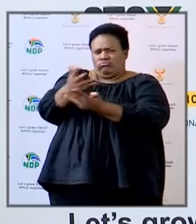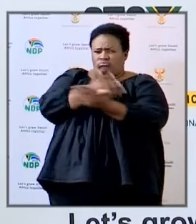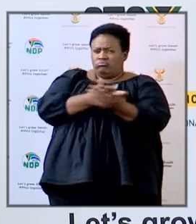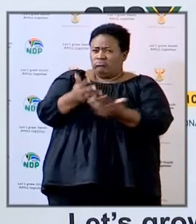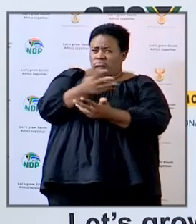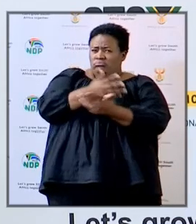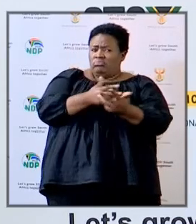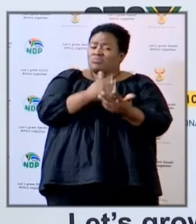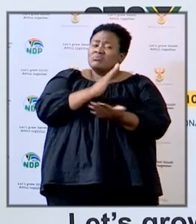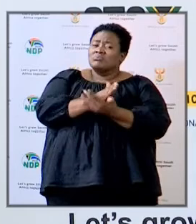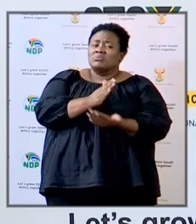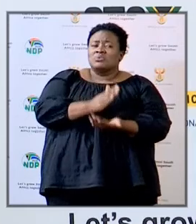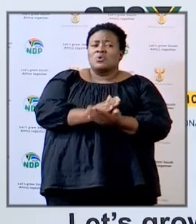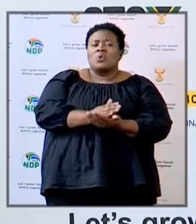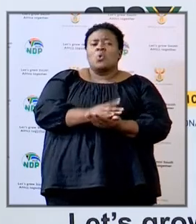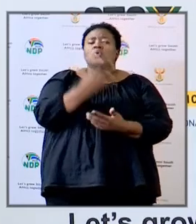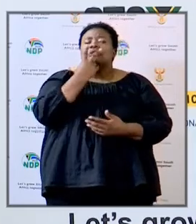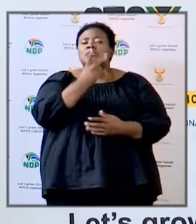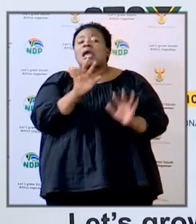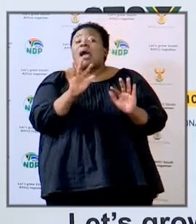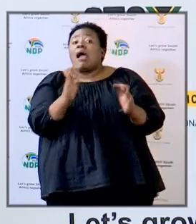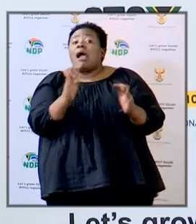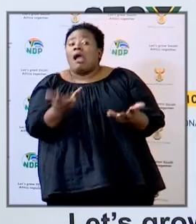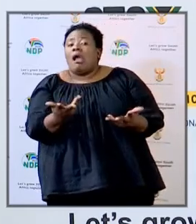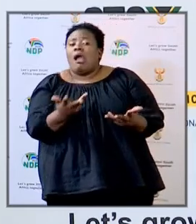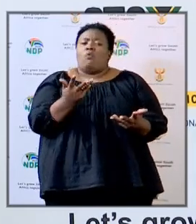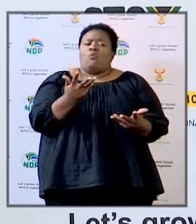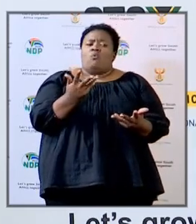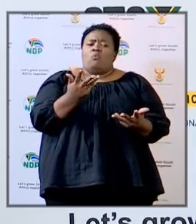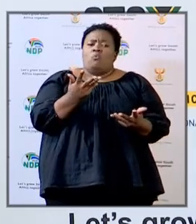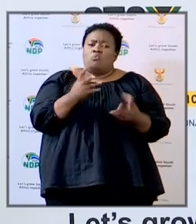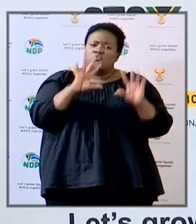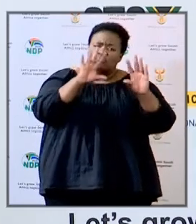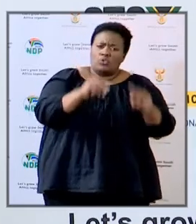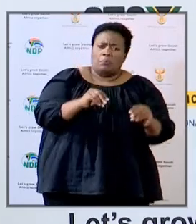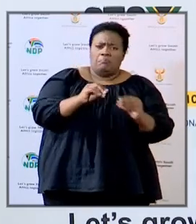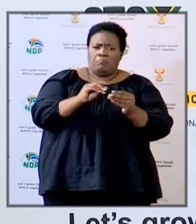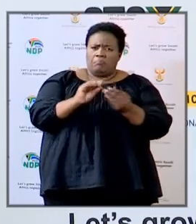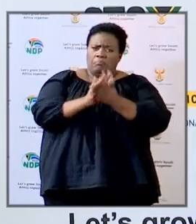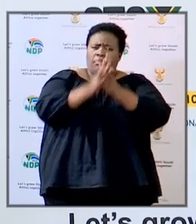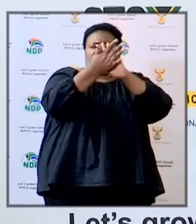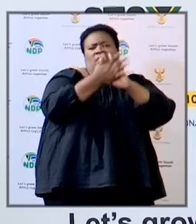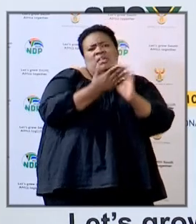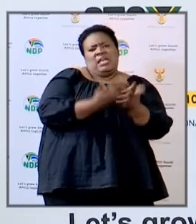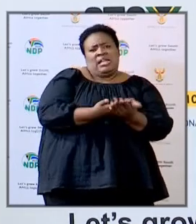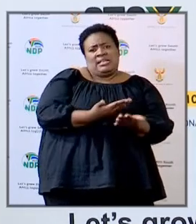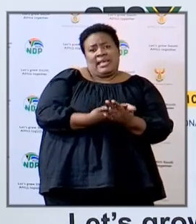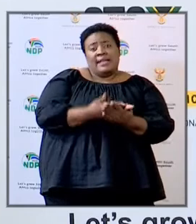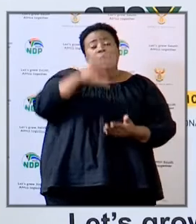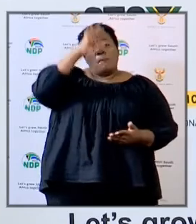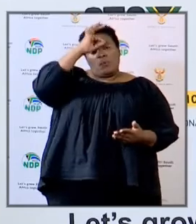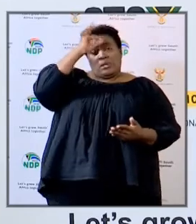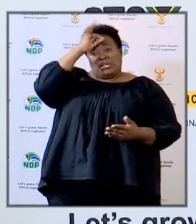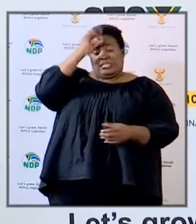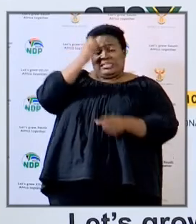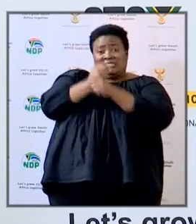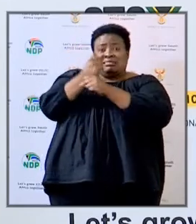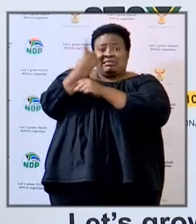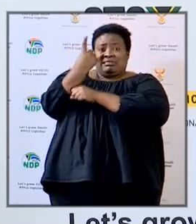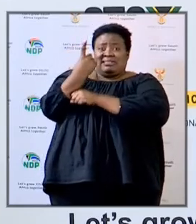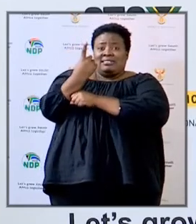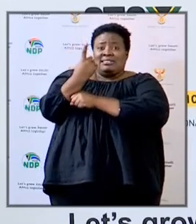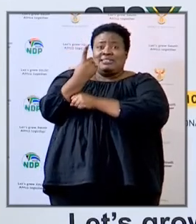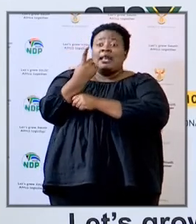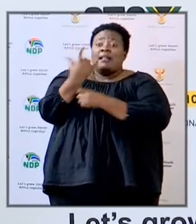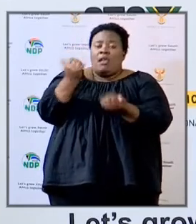really clamp down I know for instance when I spoke to MEC Lissufi that police in Houteng have done more than